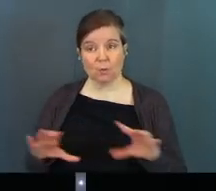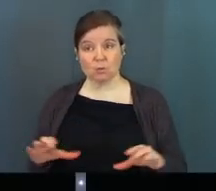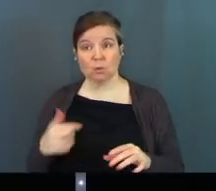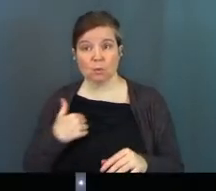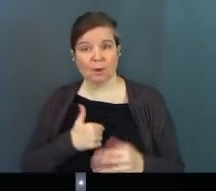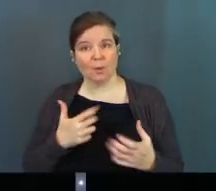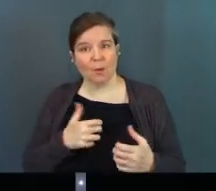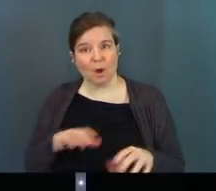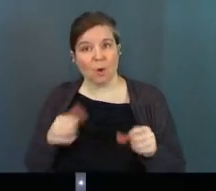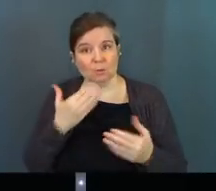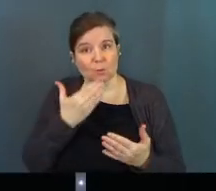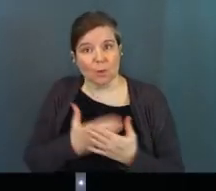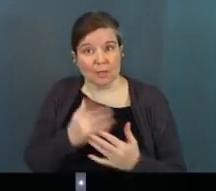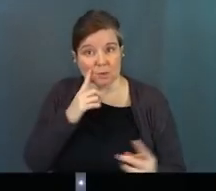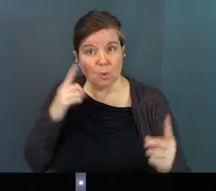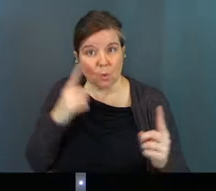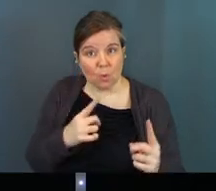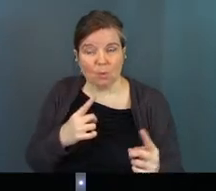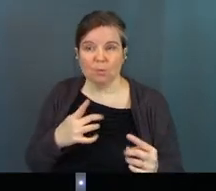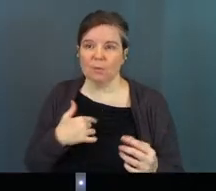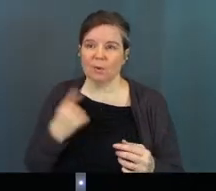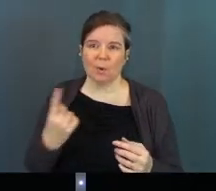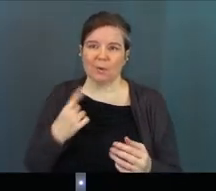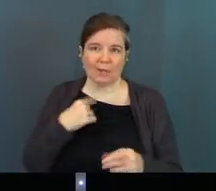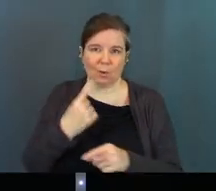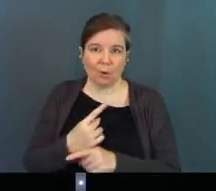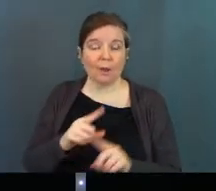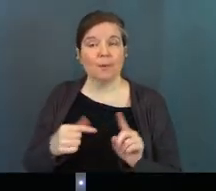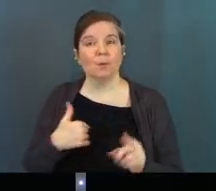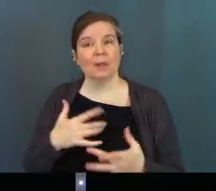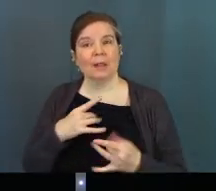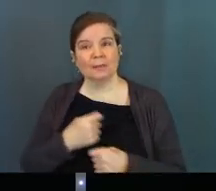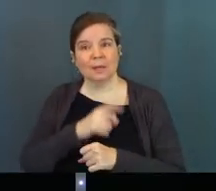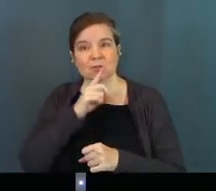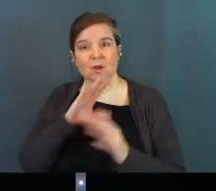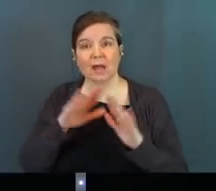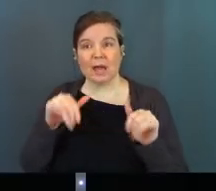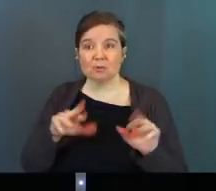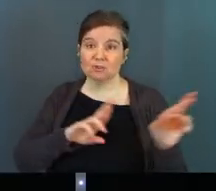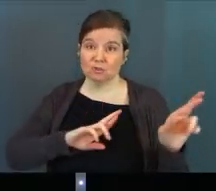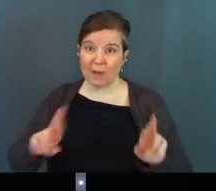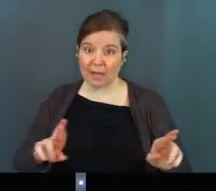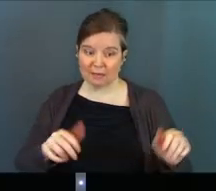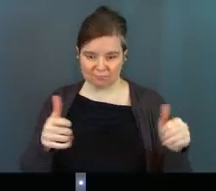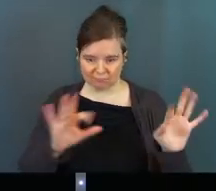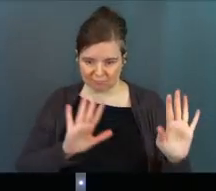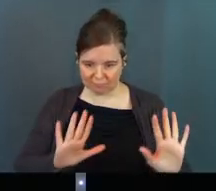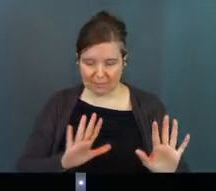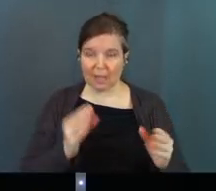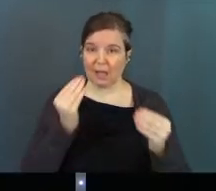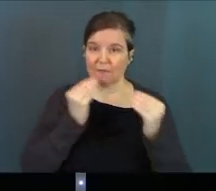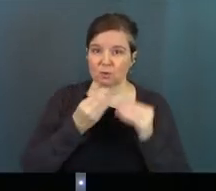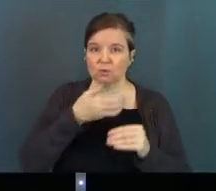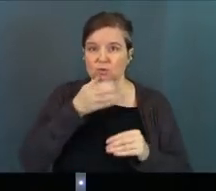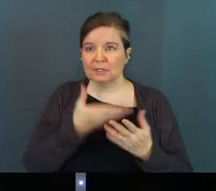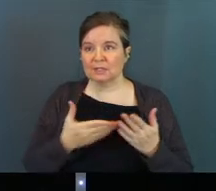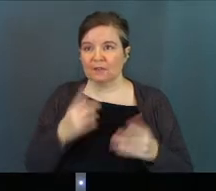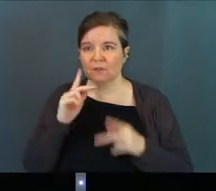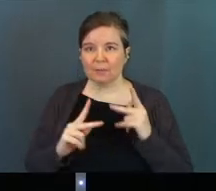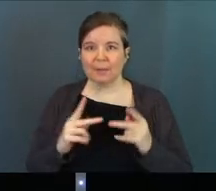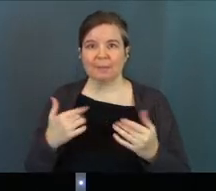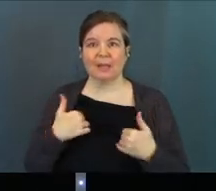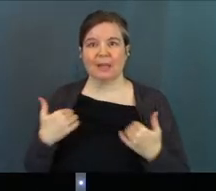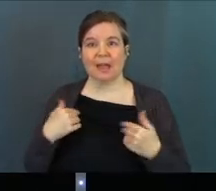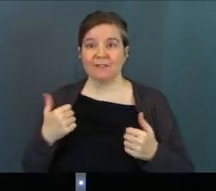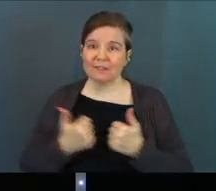we do, we want to host well. It's our goal. We may not always get it right, but we like to make sure that our house is ready. We like to have food, drinks. We like to have stuff for people.